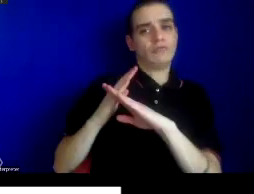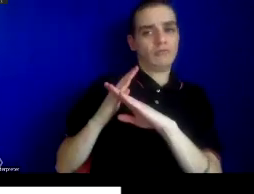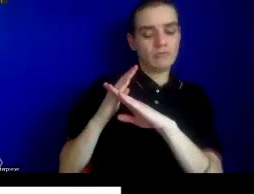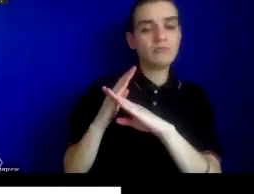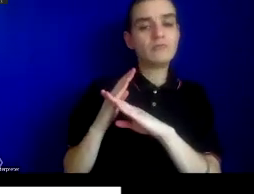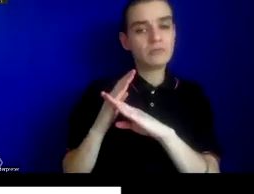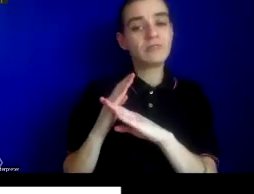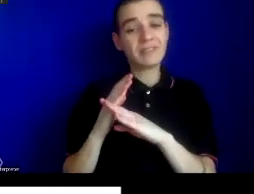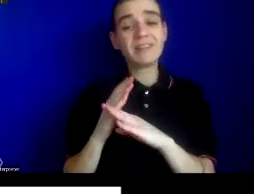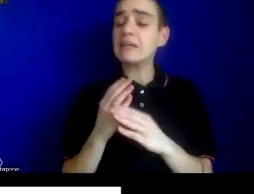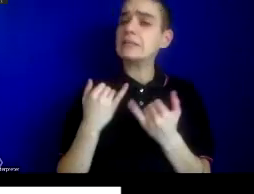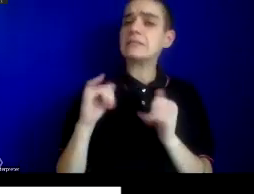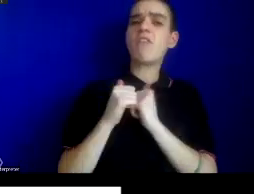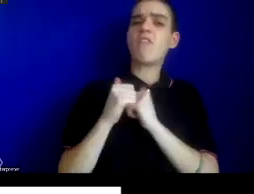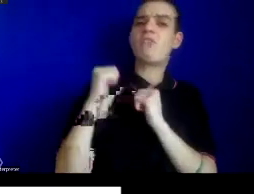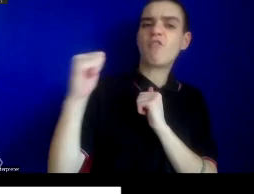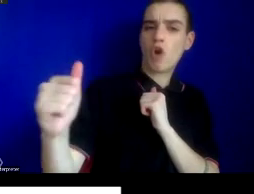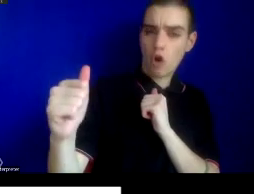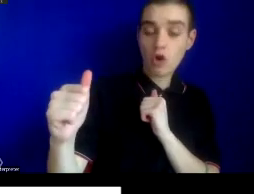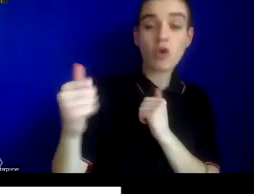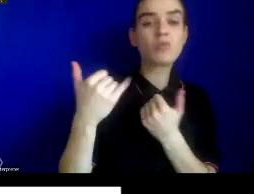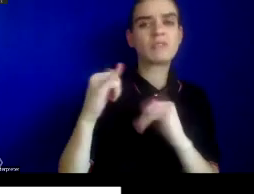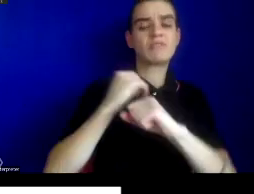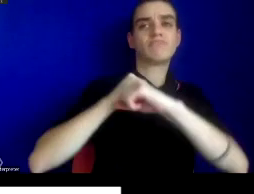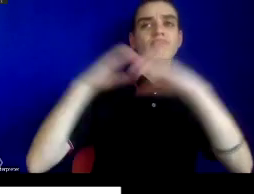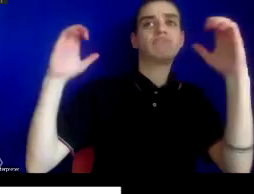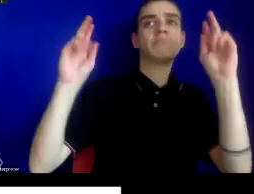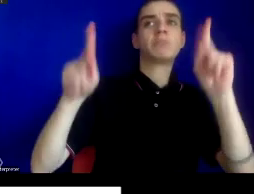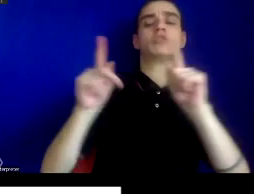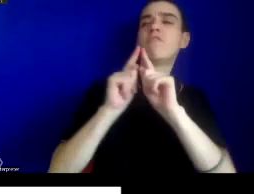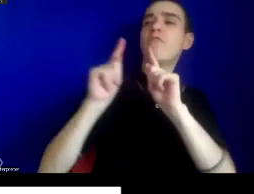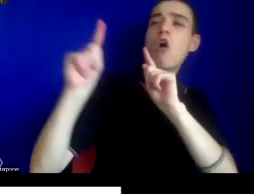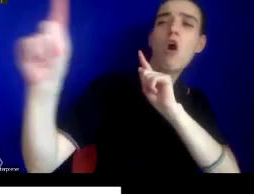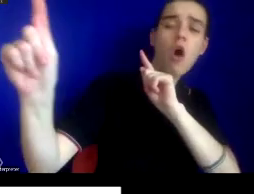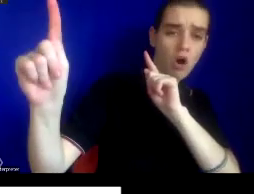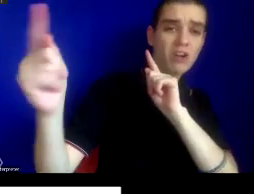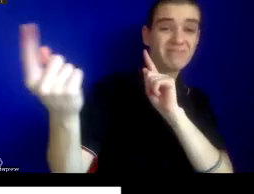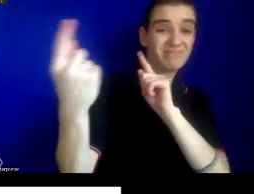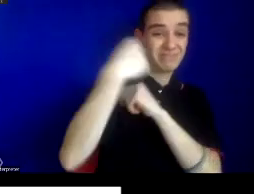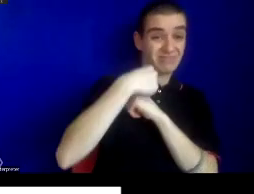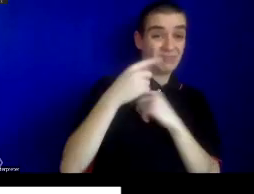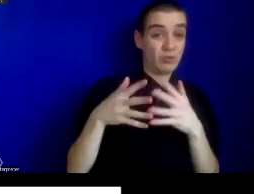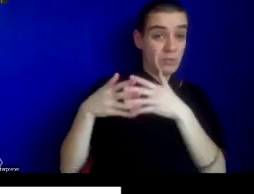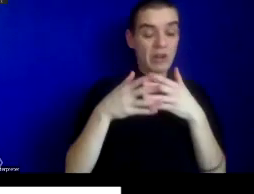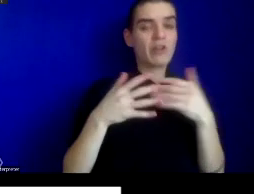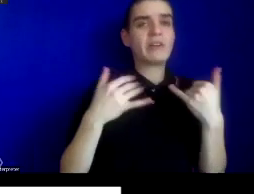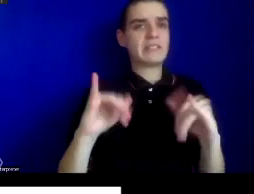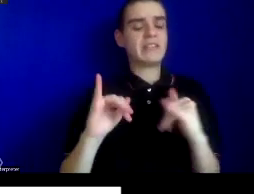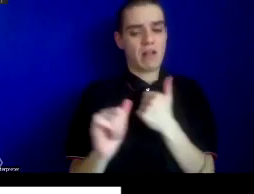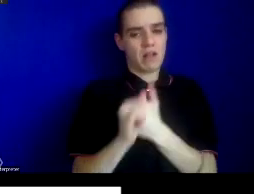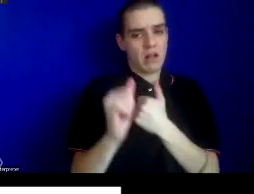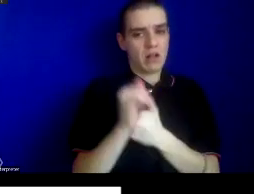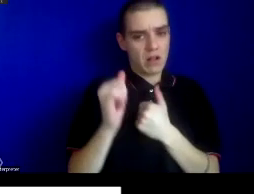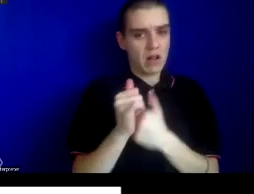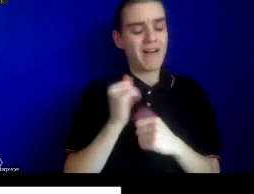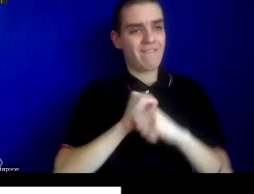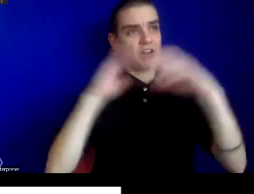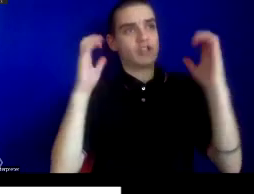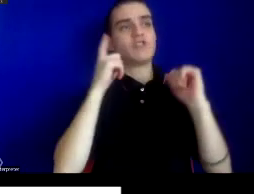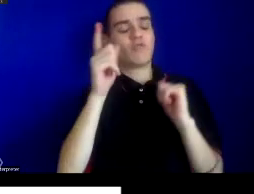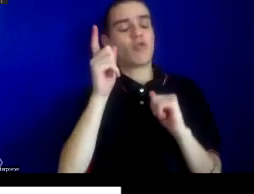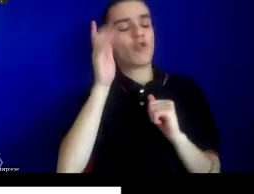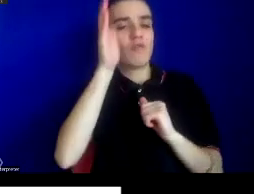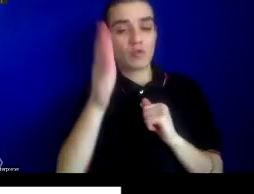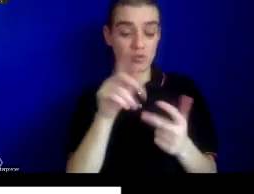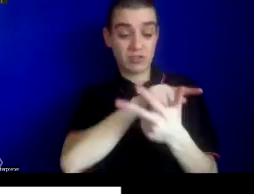distant inhabitant coming to the shores of America haunts his vision of the future. So, I would argue that these three quotes set up